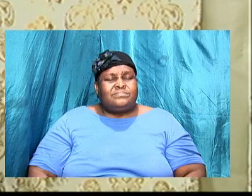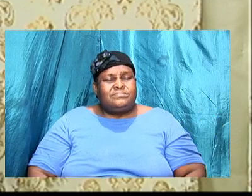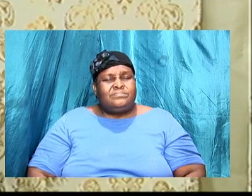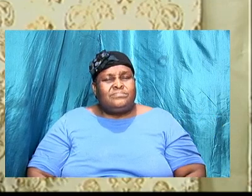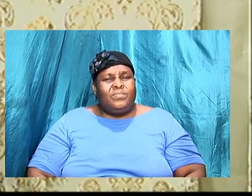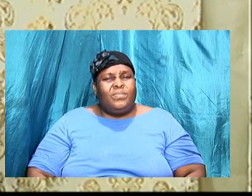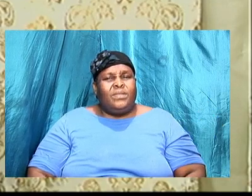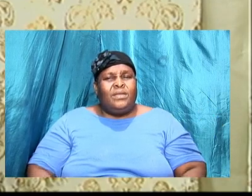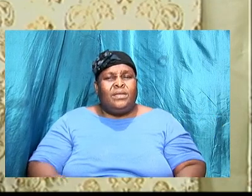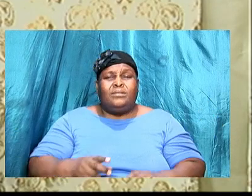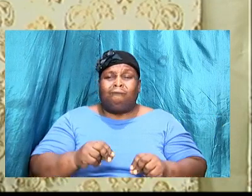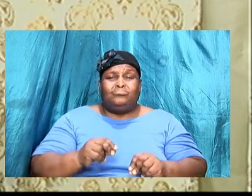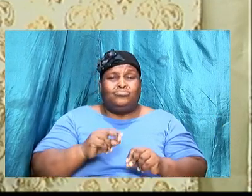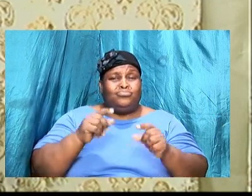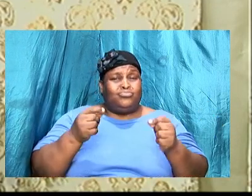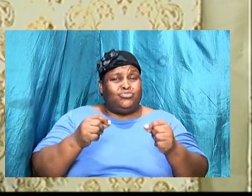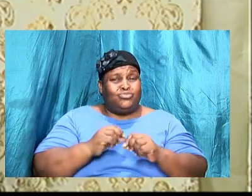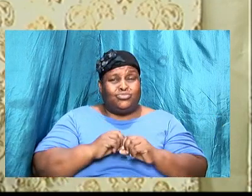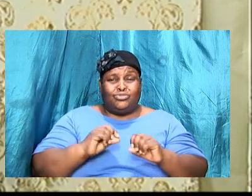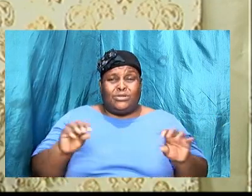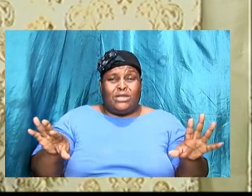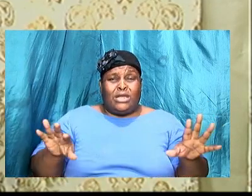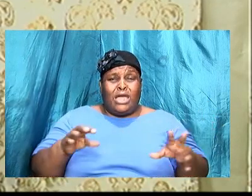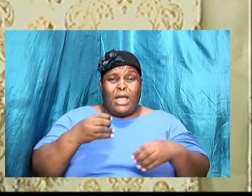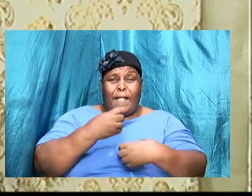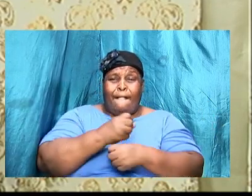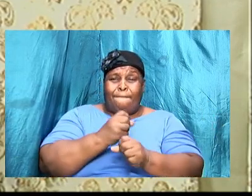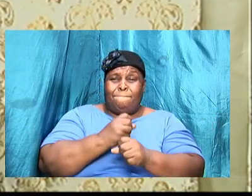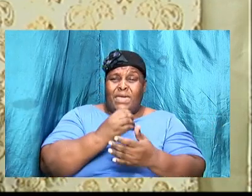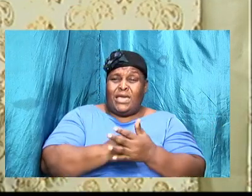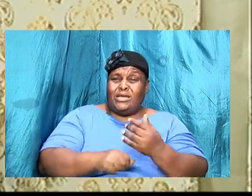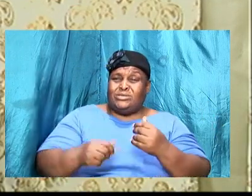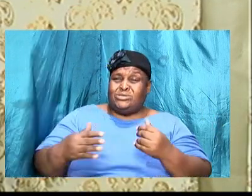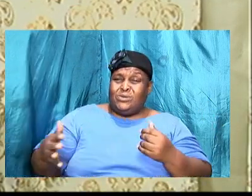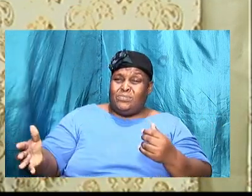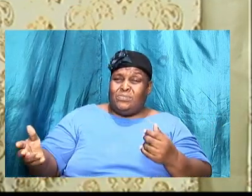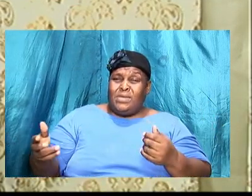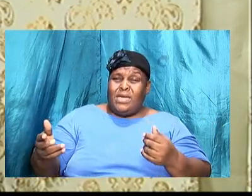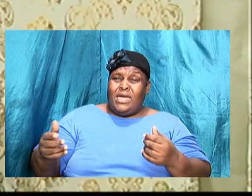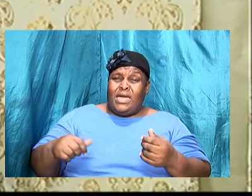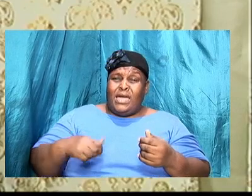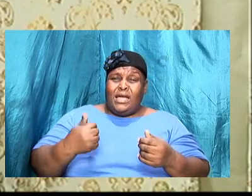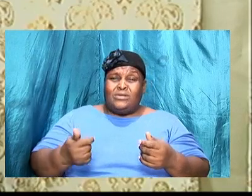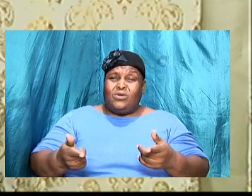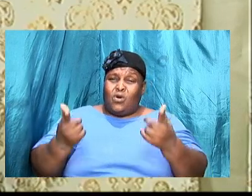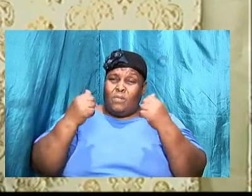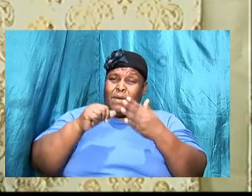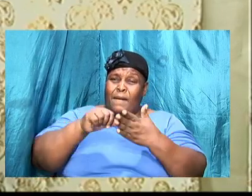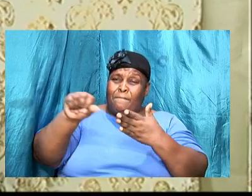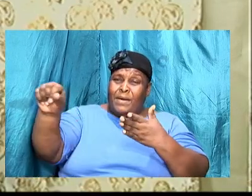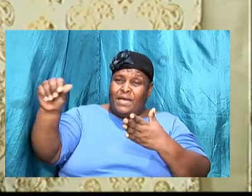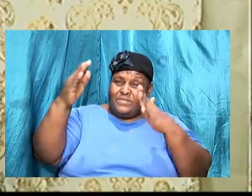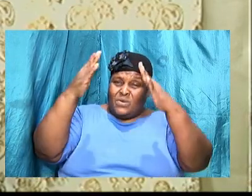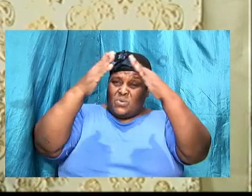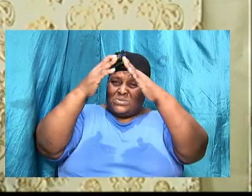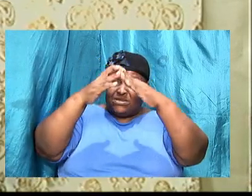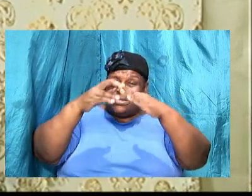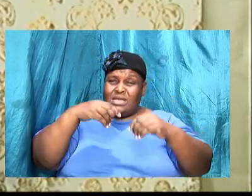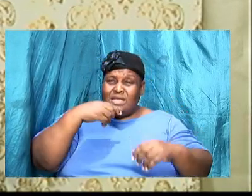and do nothing and then allow someone else to come purchase the house and then you say oh God